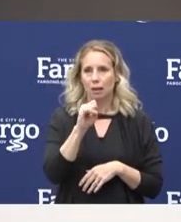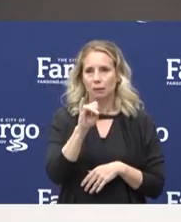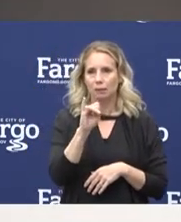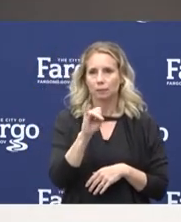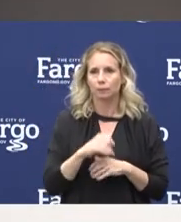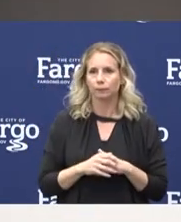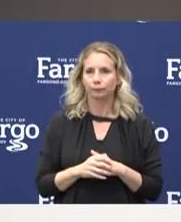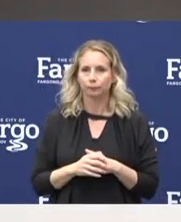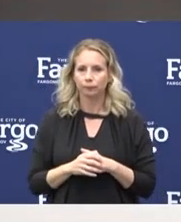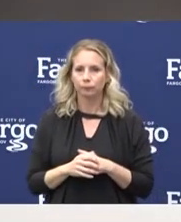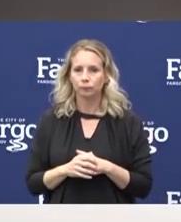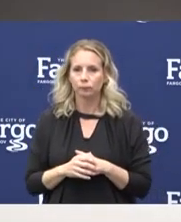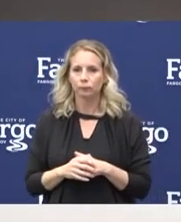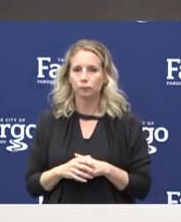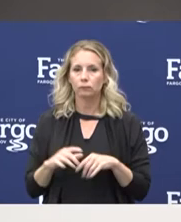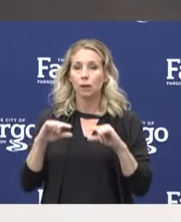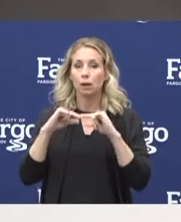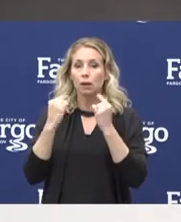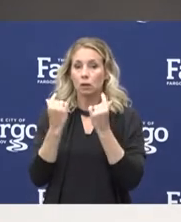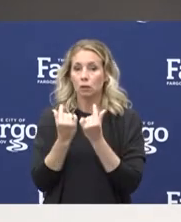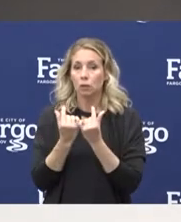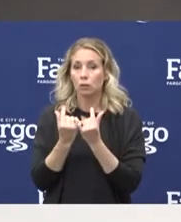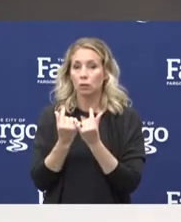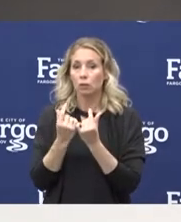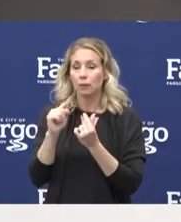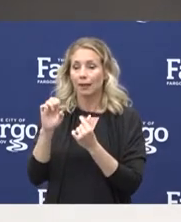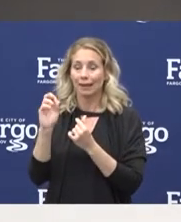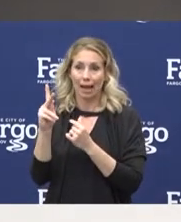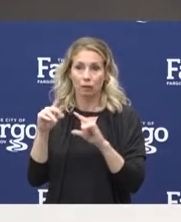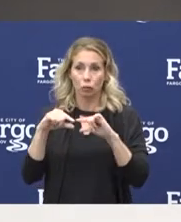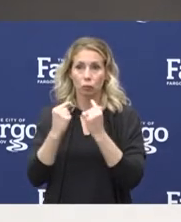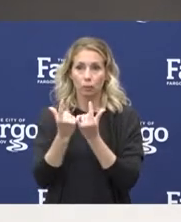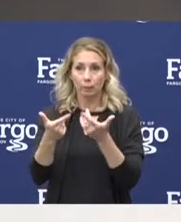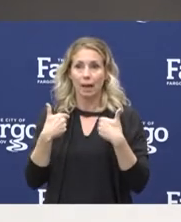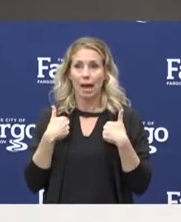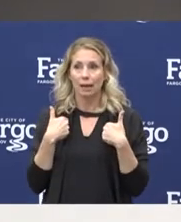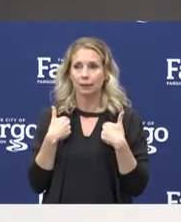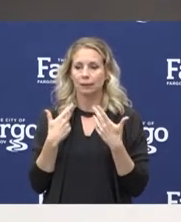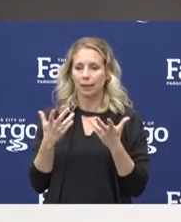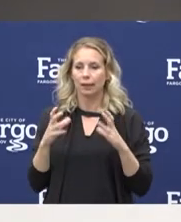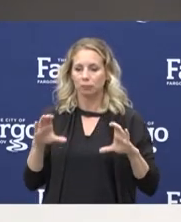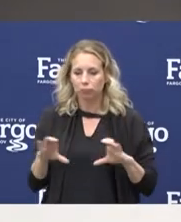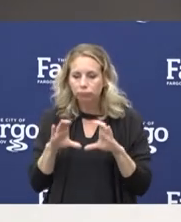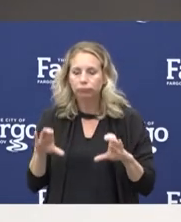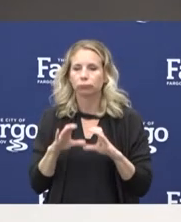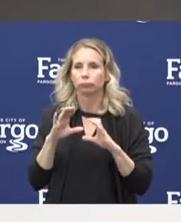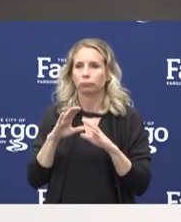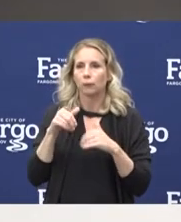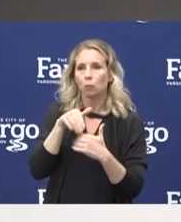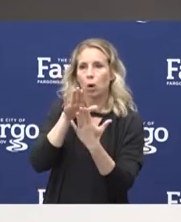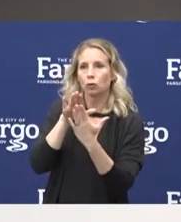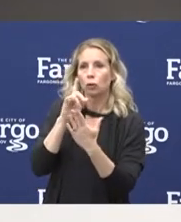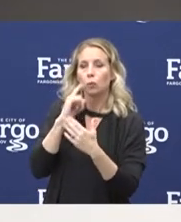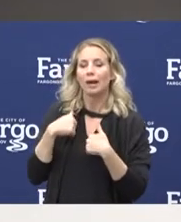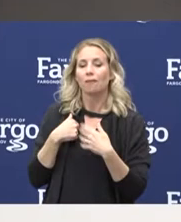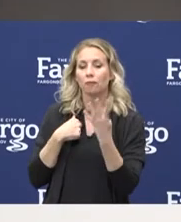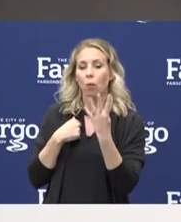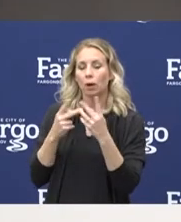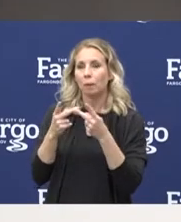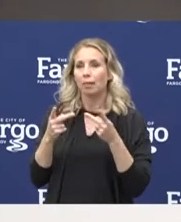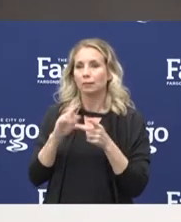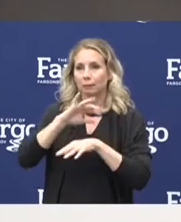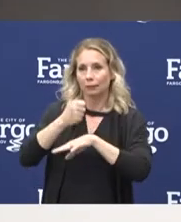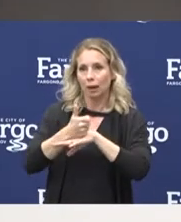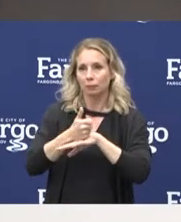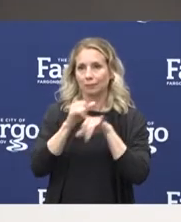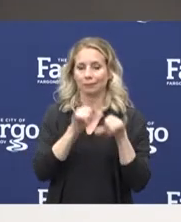The task force has taken a proactive approach to this problem. We have four static sites, and we have a testing